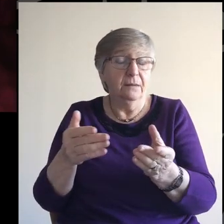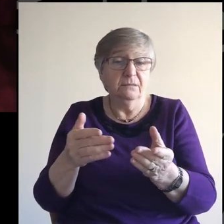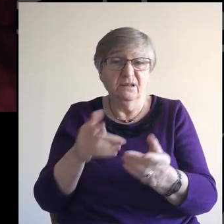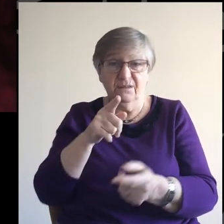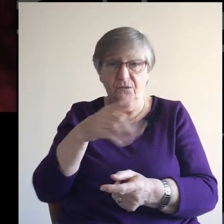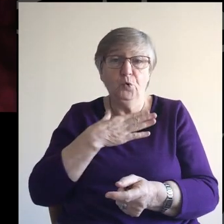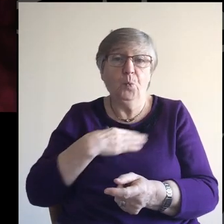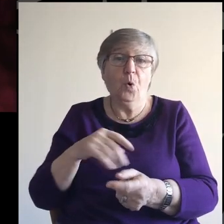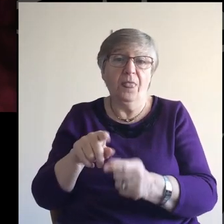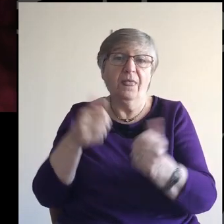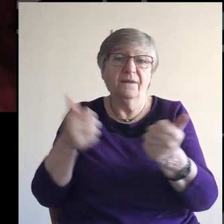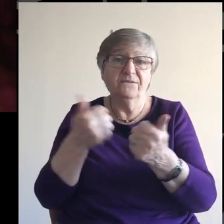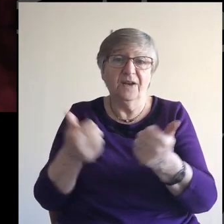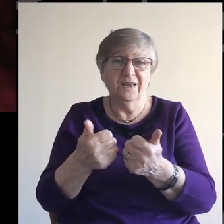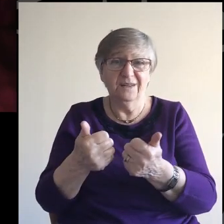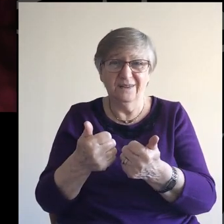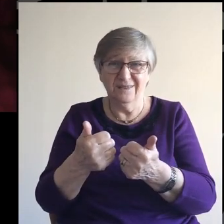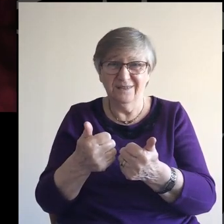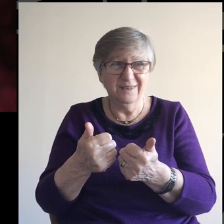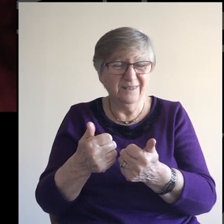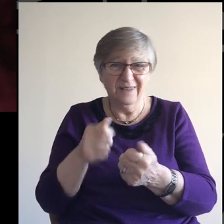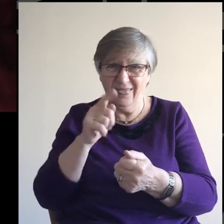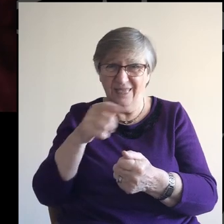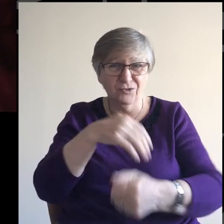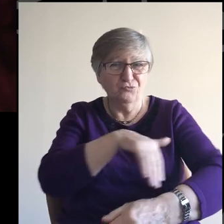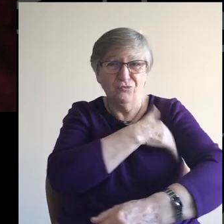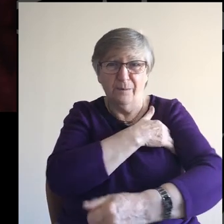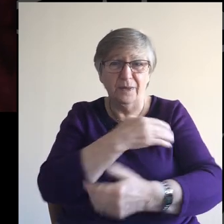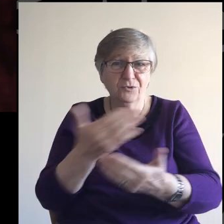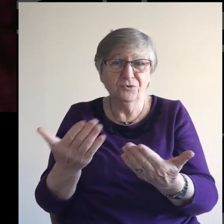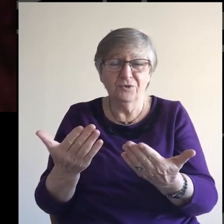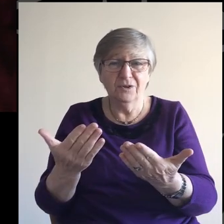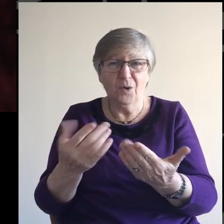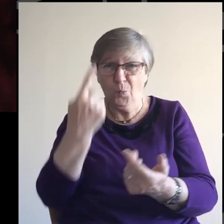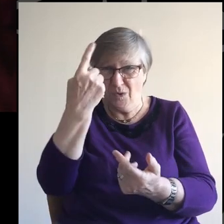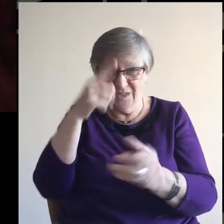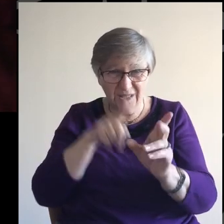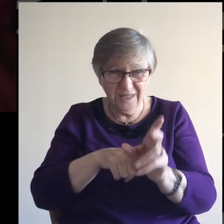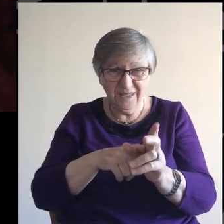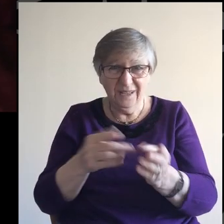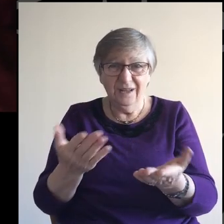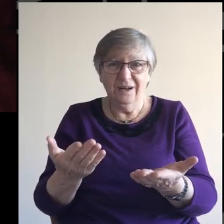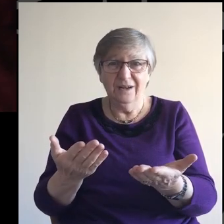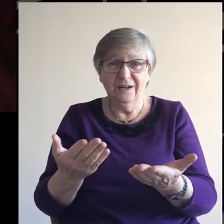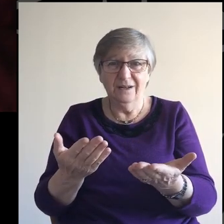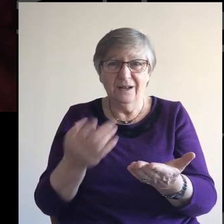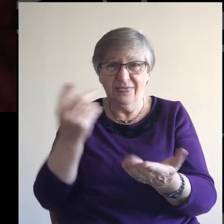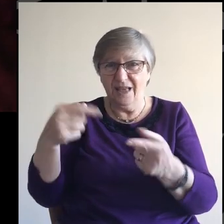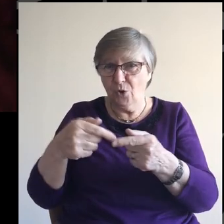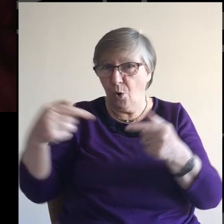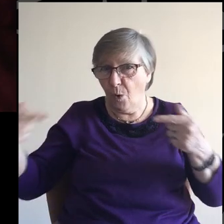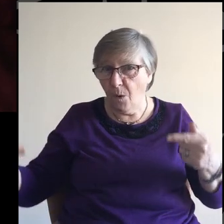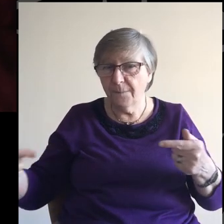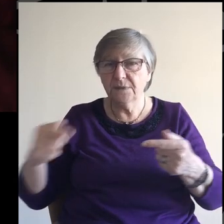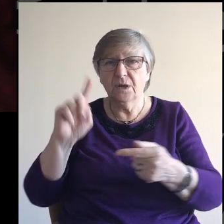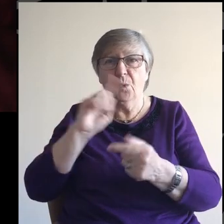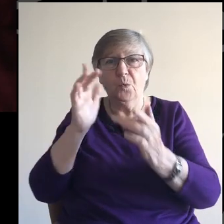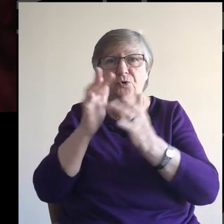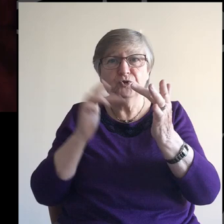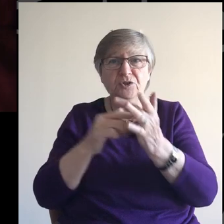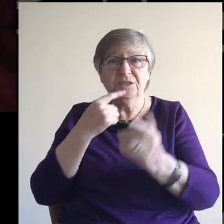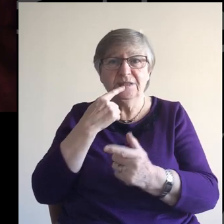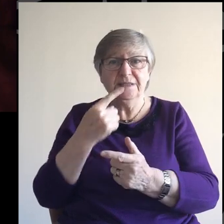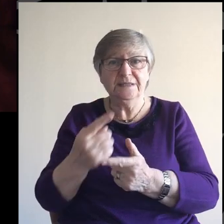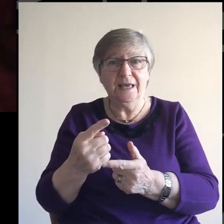That's fine. But in fact, that's rubbish. That's the complete opposite of what Jesus said.